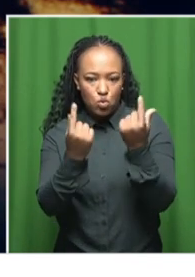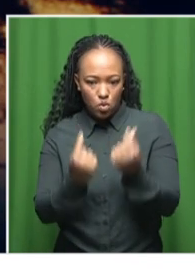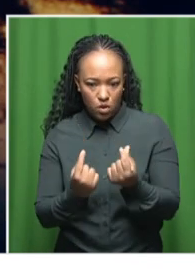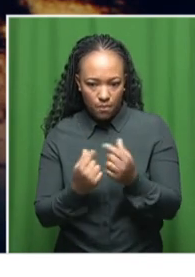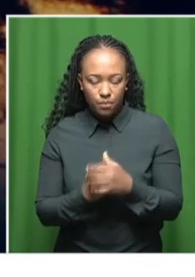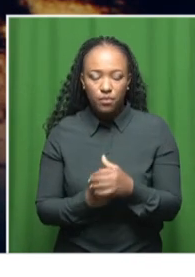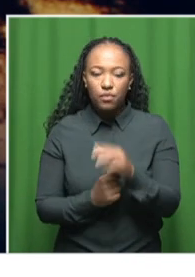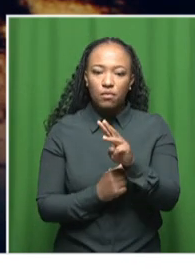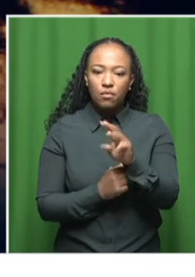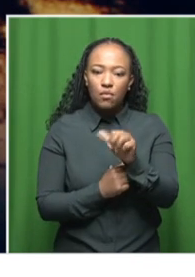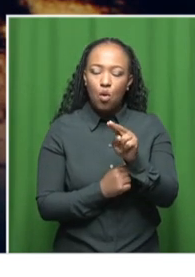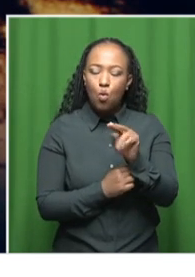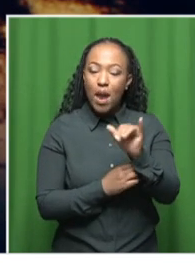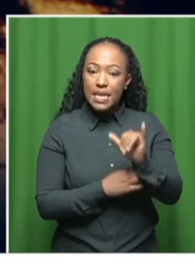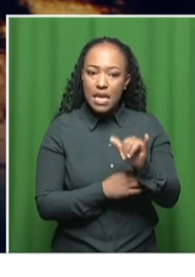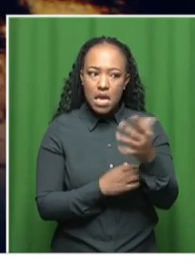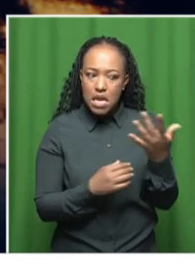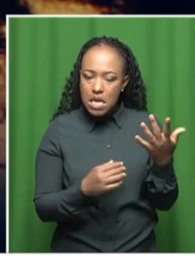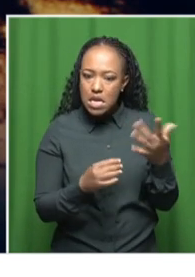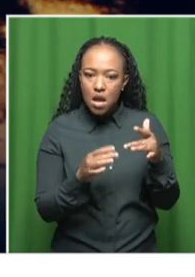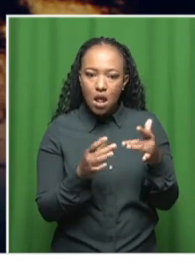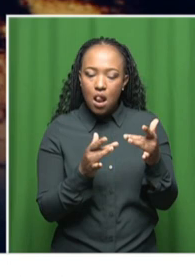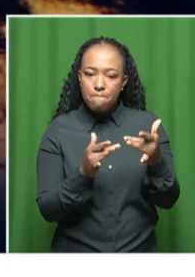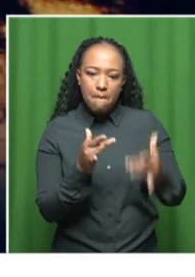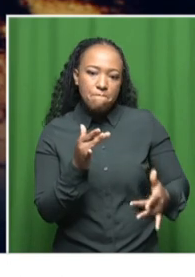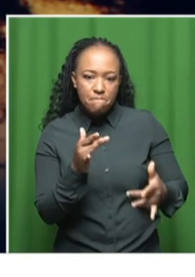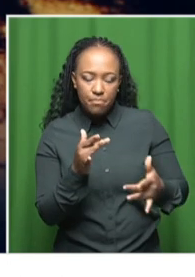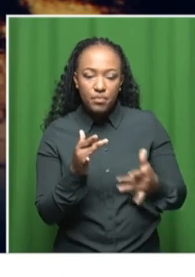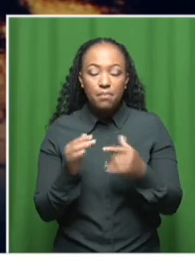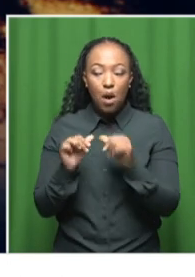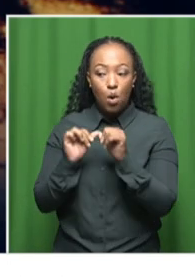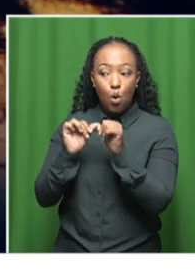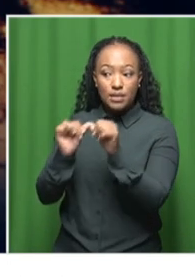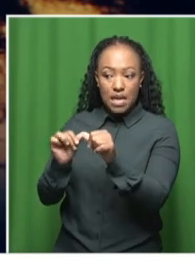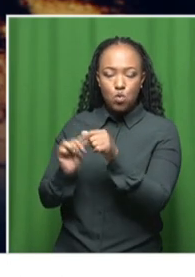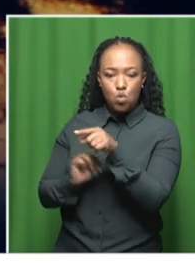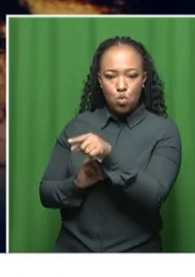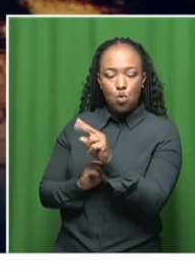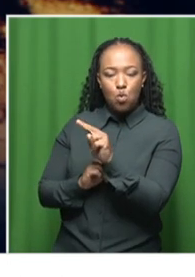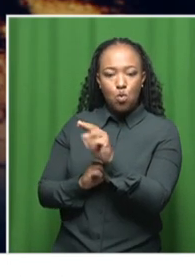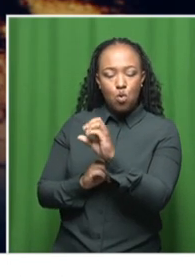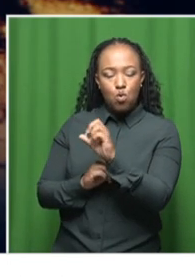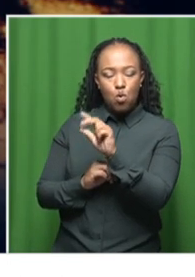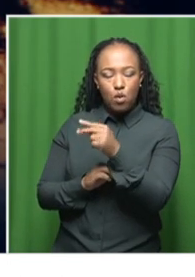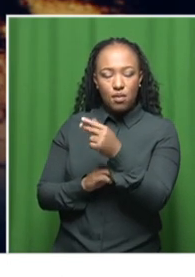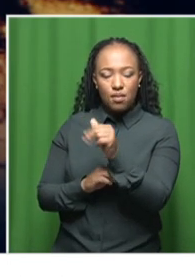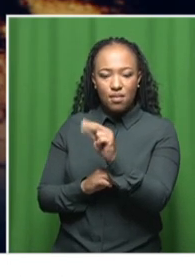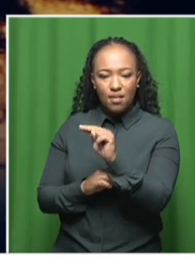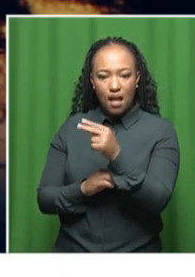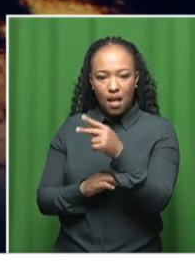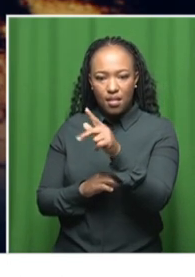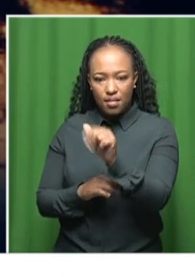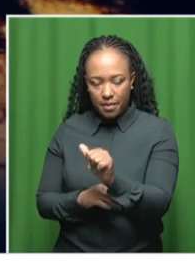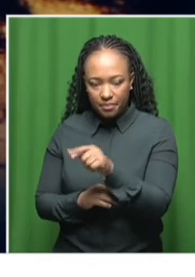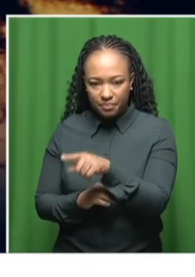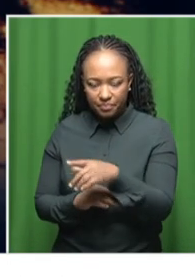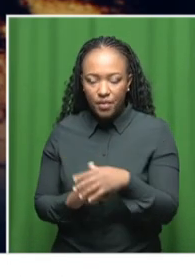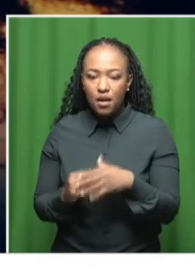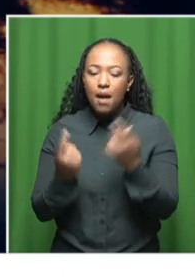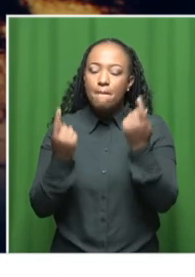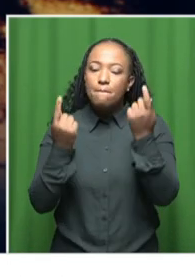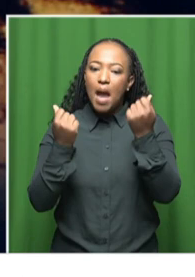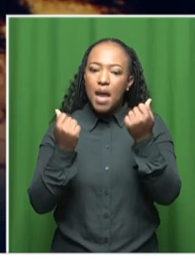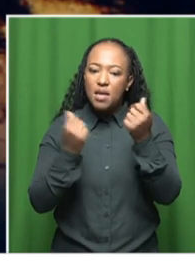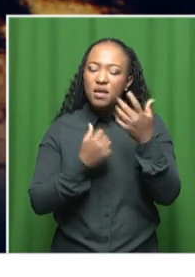Wendy for the moment. So I'm going to continue with you, Nonsantla. The money that was pledged at the inaugural summit,